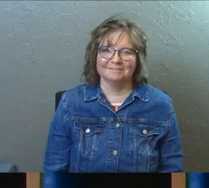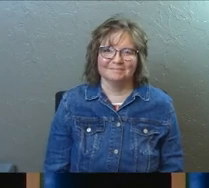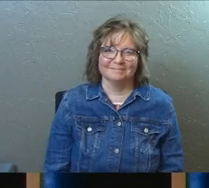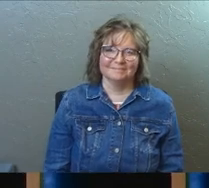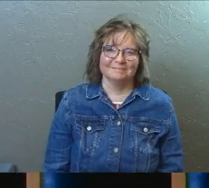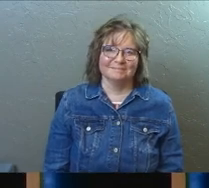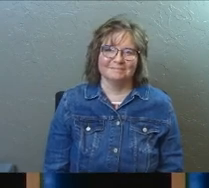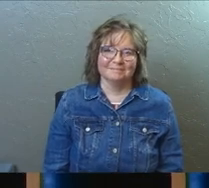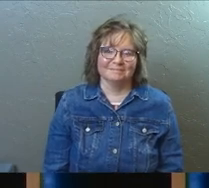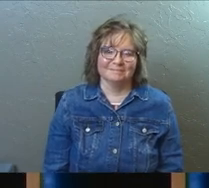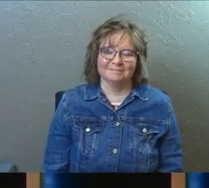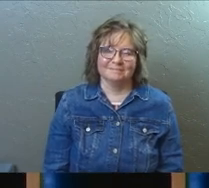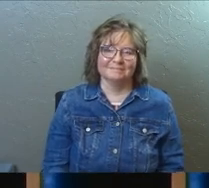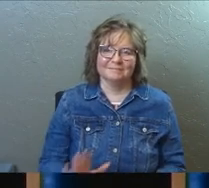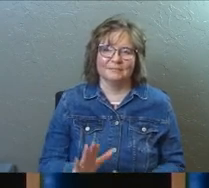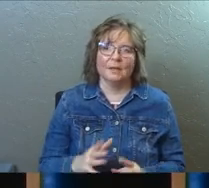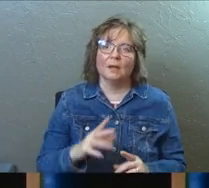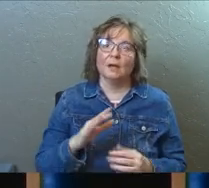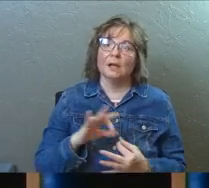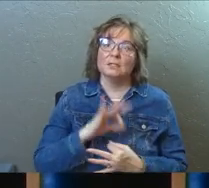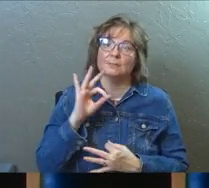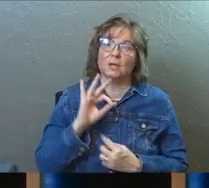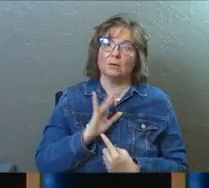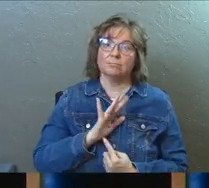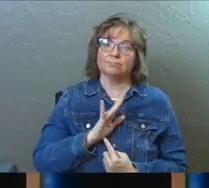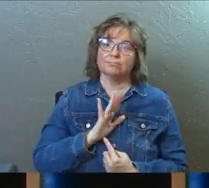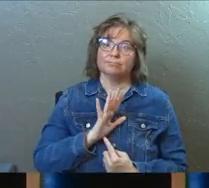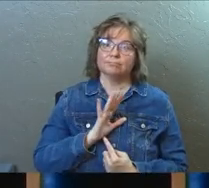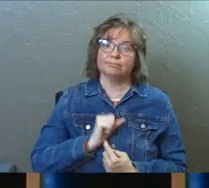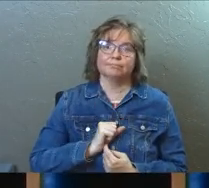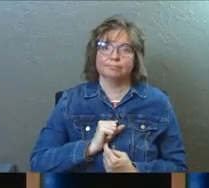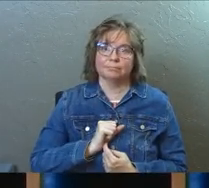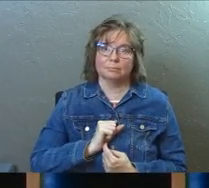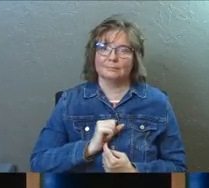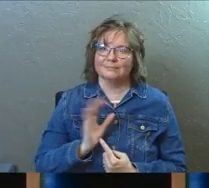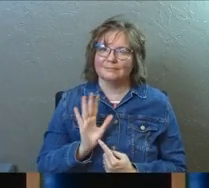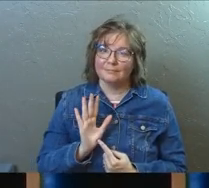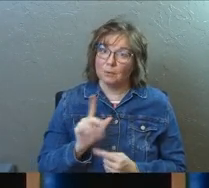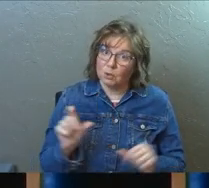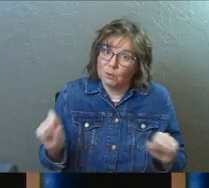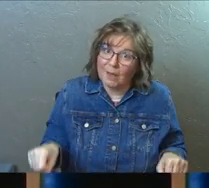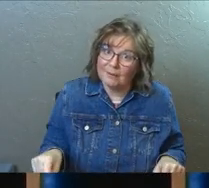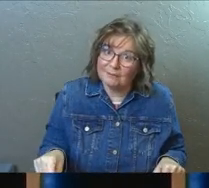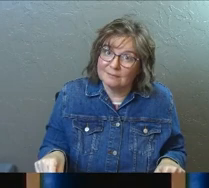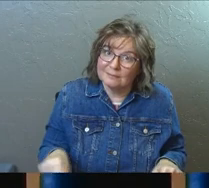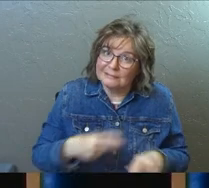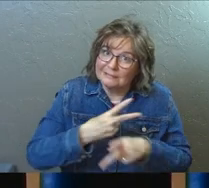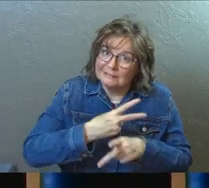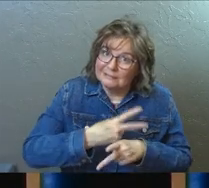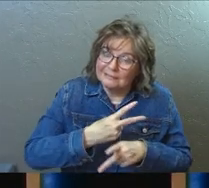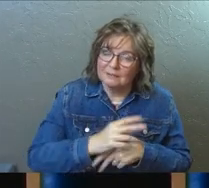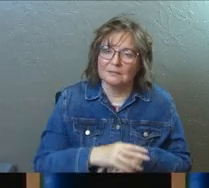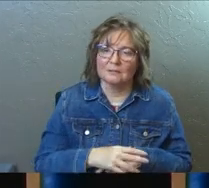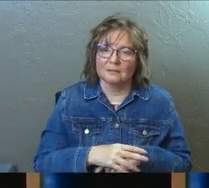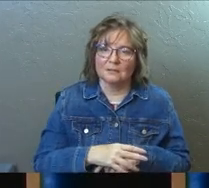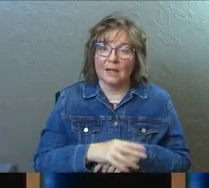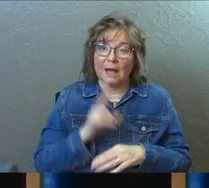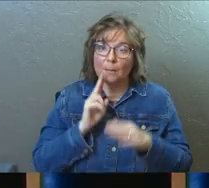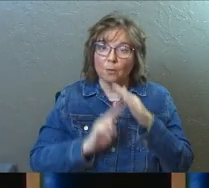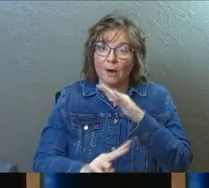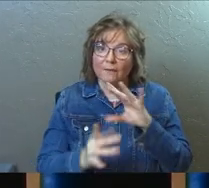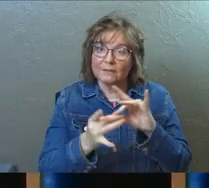Do it all. Don't quench the spirit though, because you can. And don't despise prophecies.